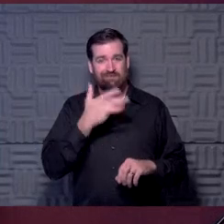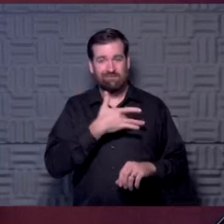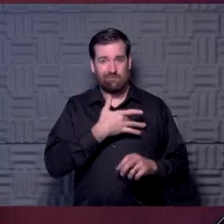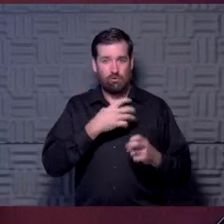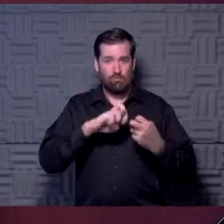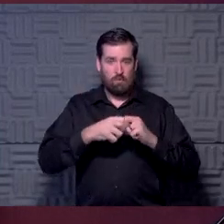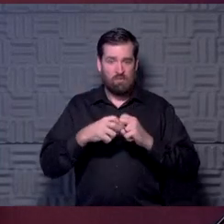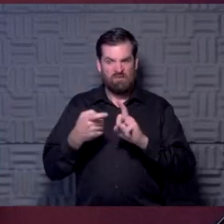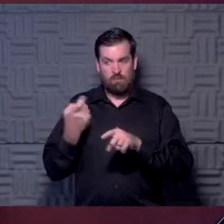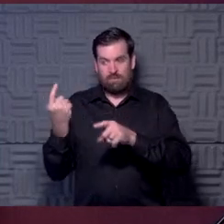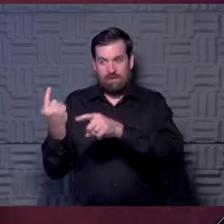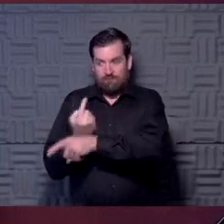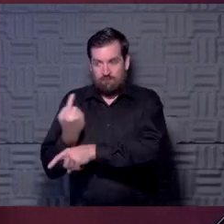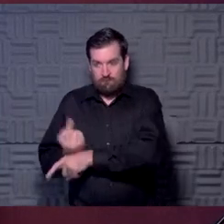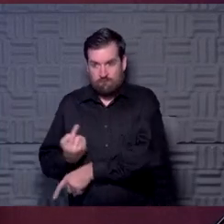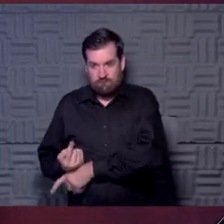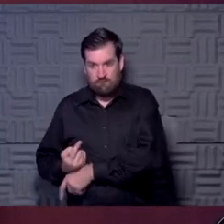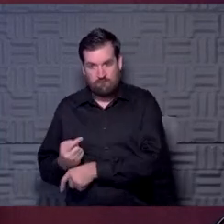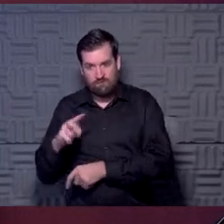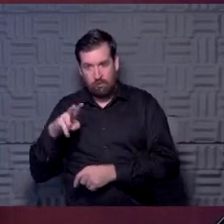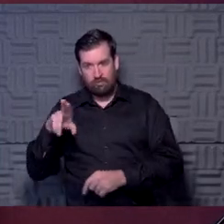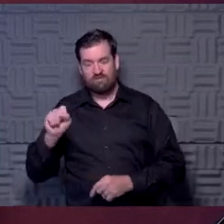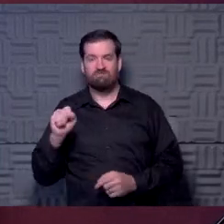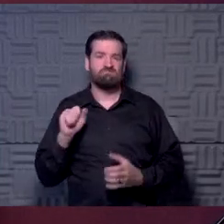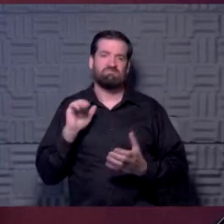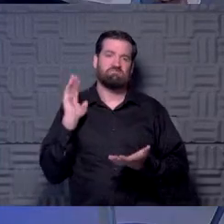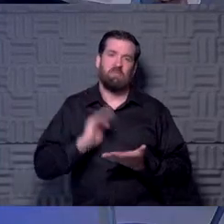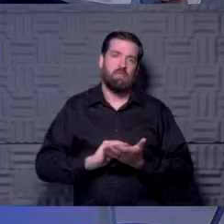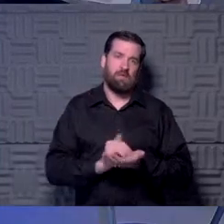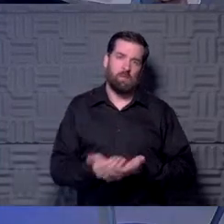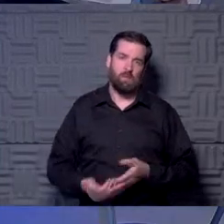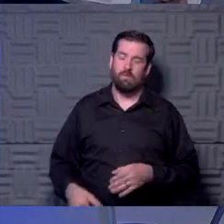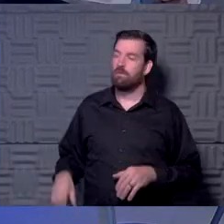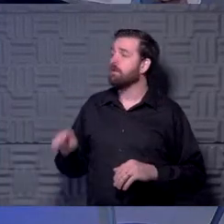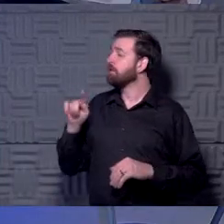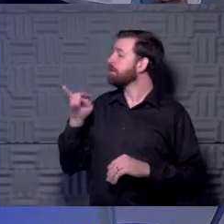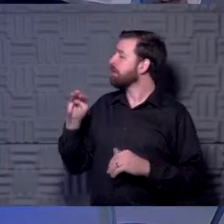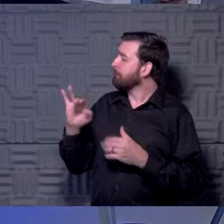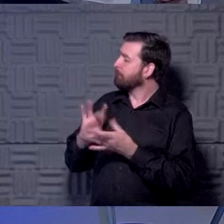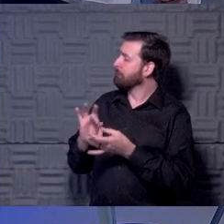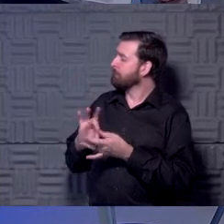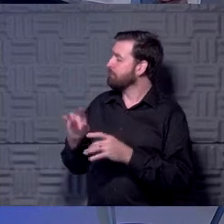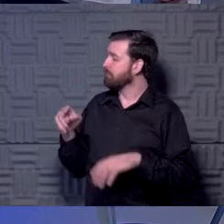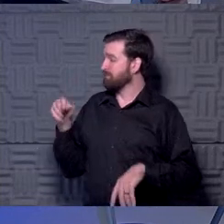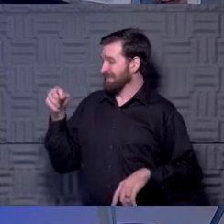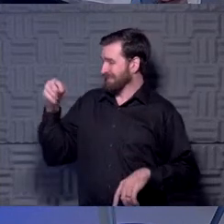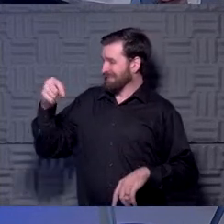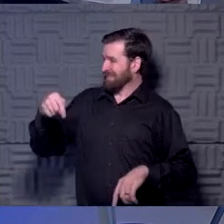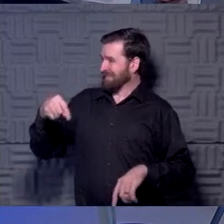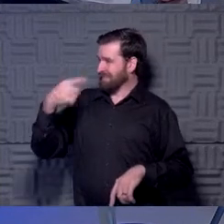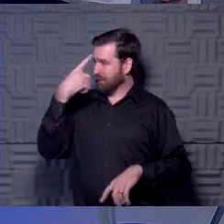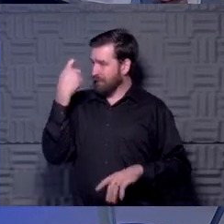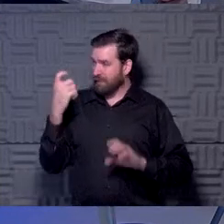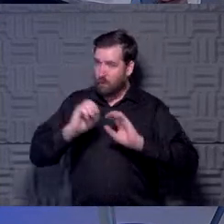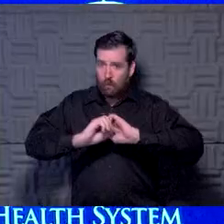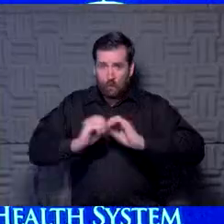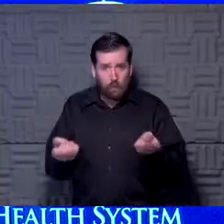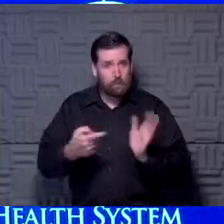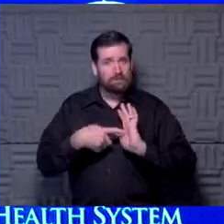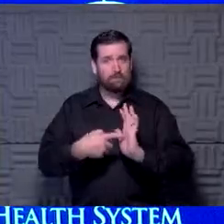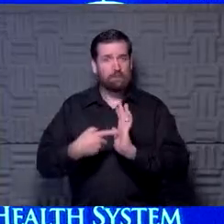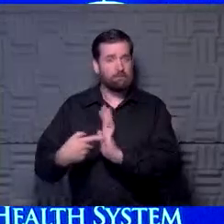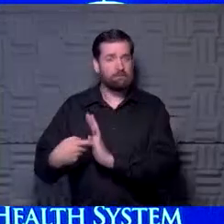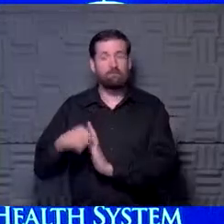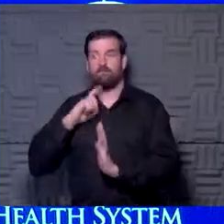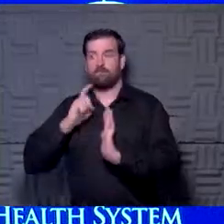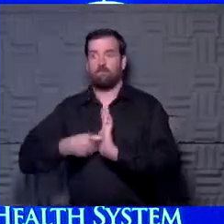from the average virus is not a large group. And Tim, just to say, with this one, because you're asymptomatic, often when we see the